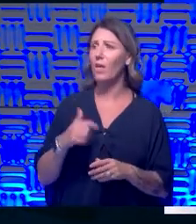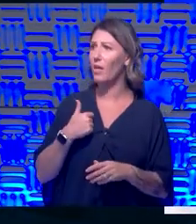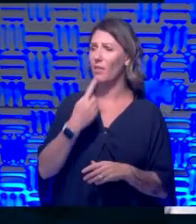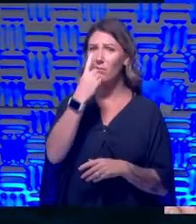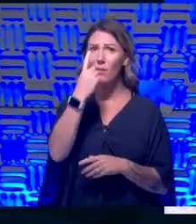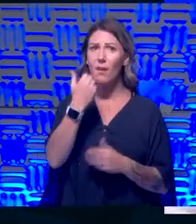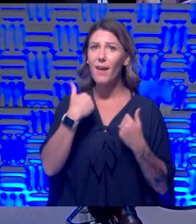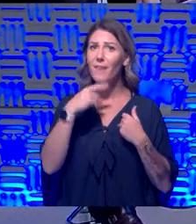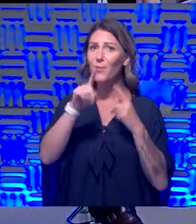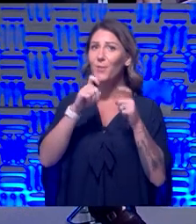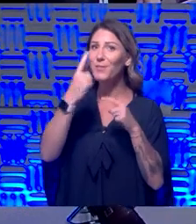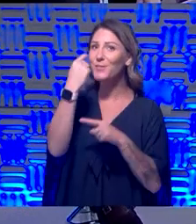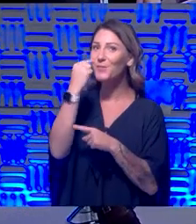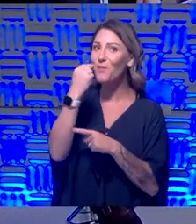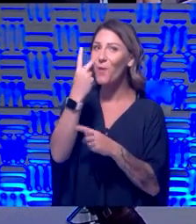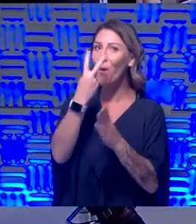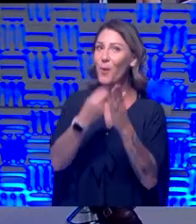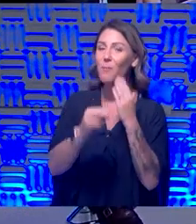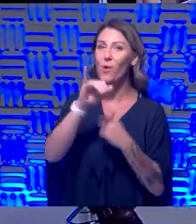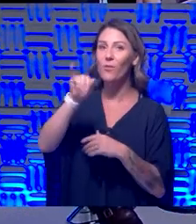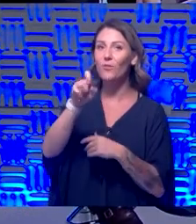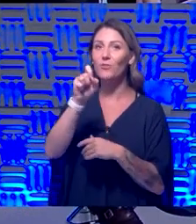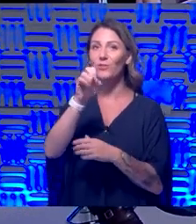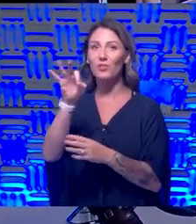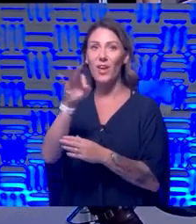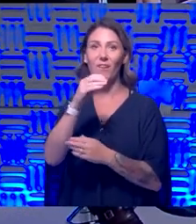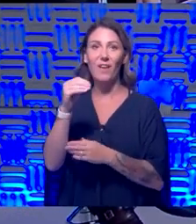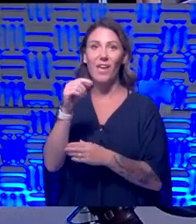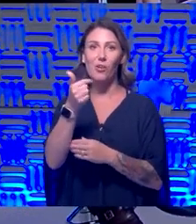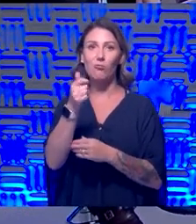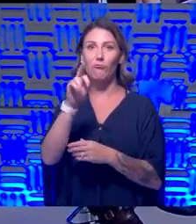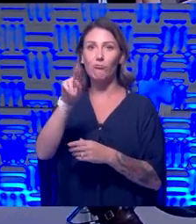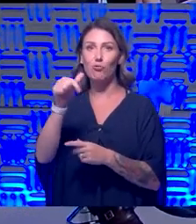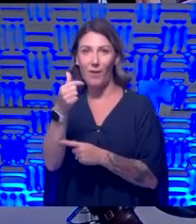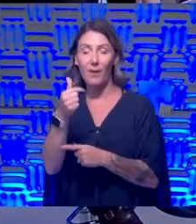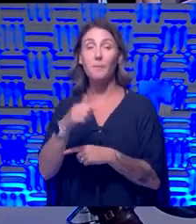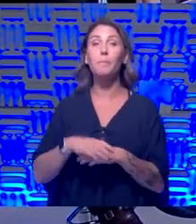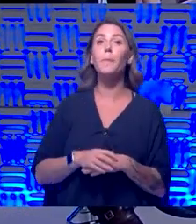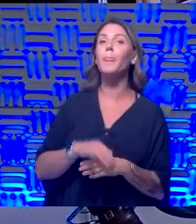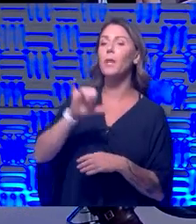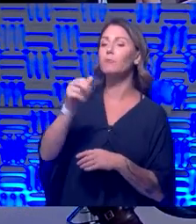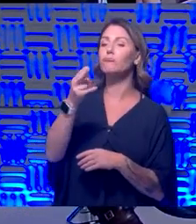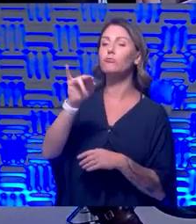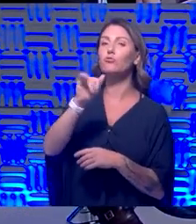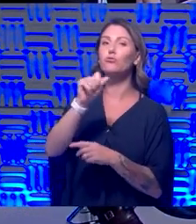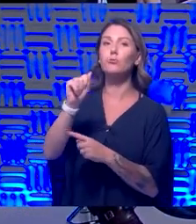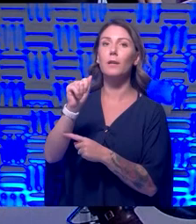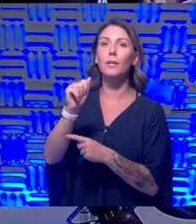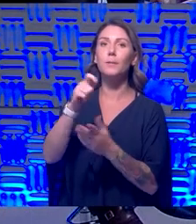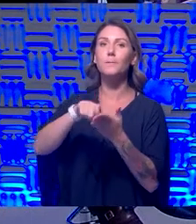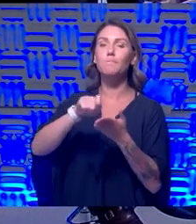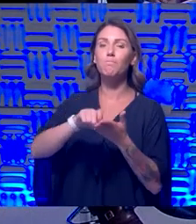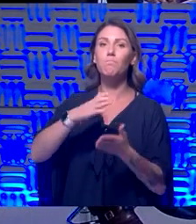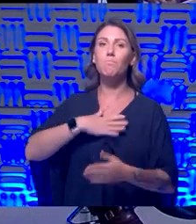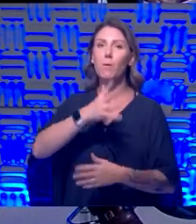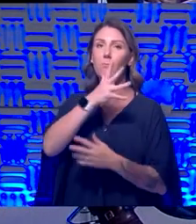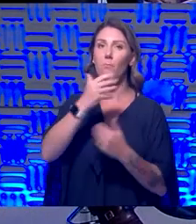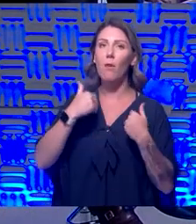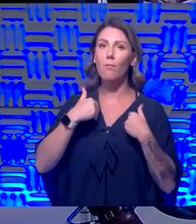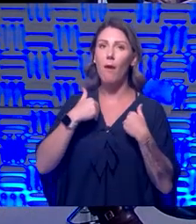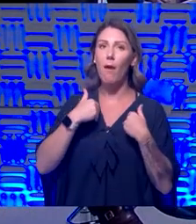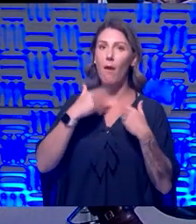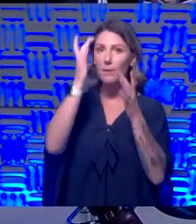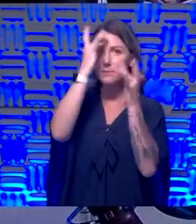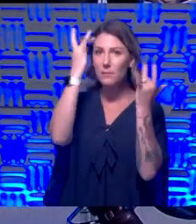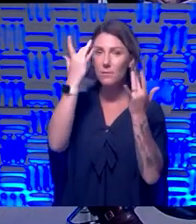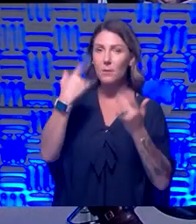questions coming up now for both Jeff and Greg. Let's focus on that. So Joanne writes, my mom has Alzheimer's and we discuss why we are